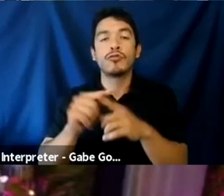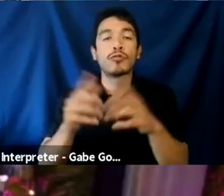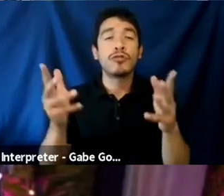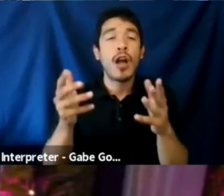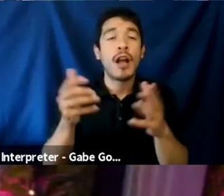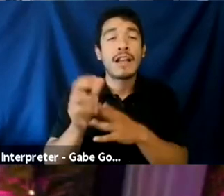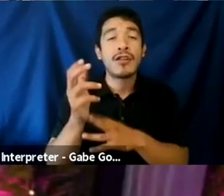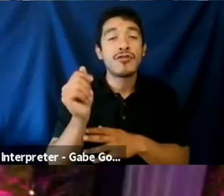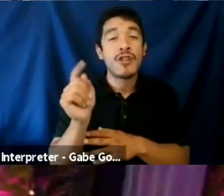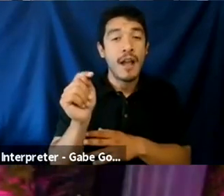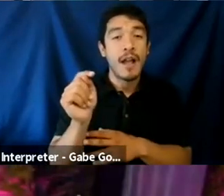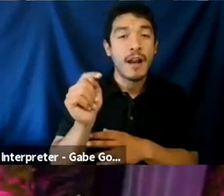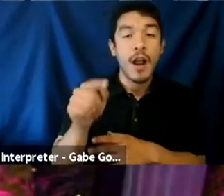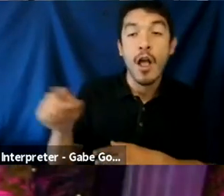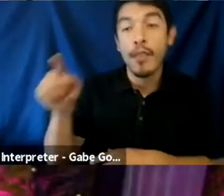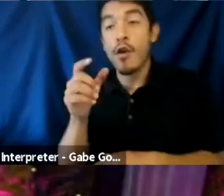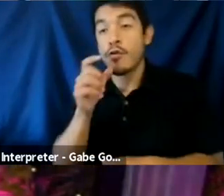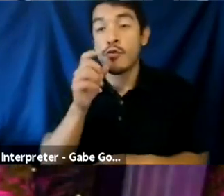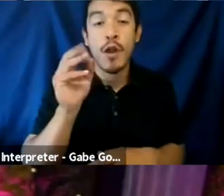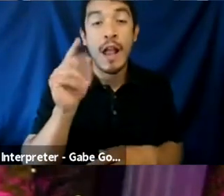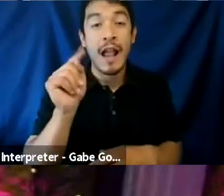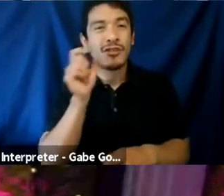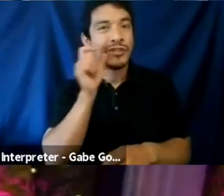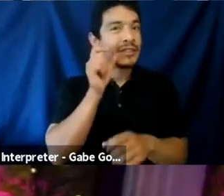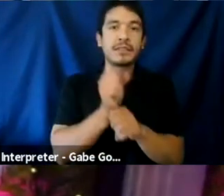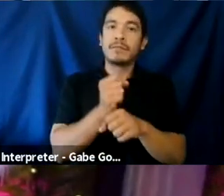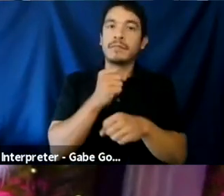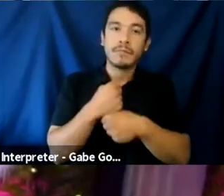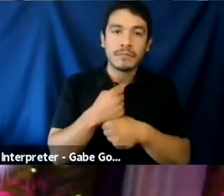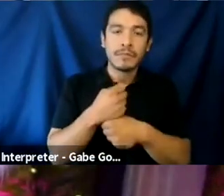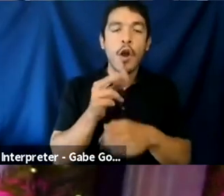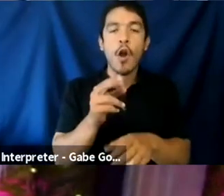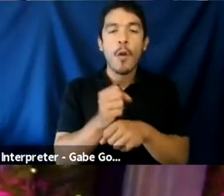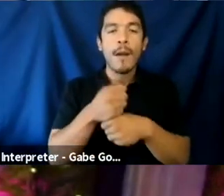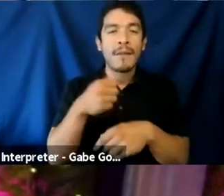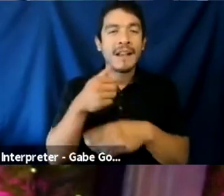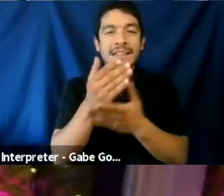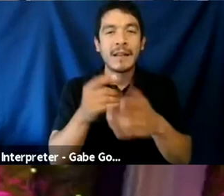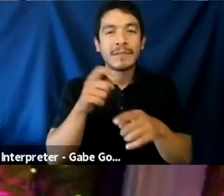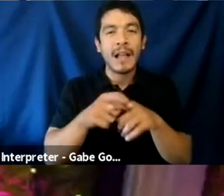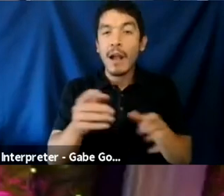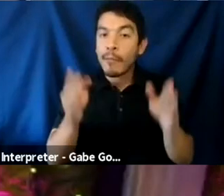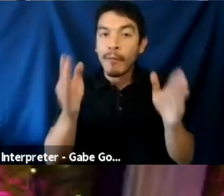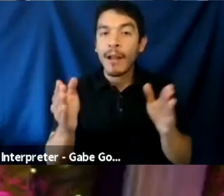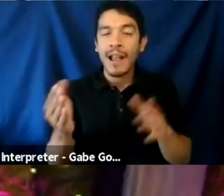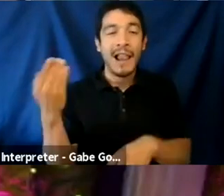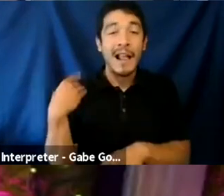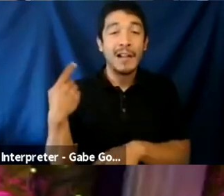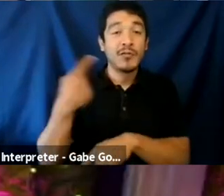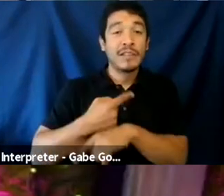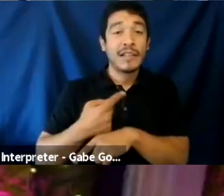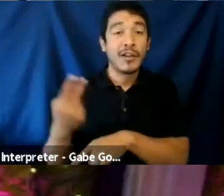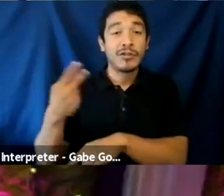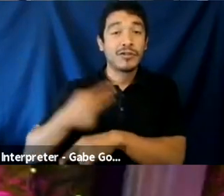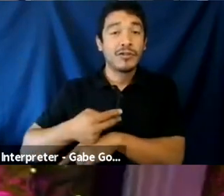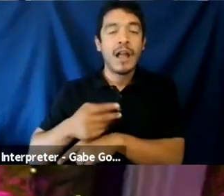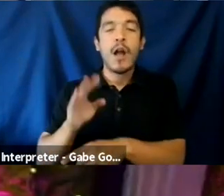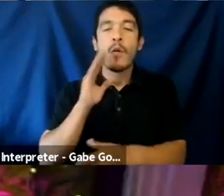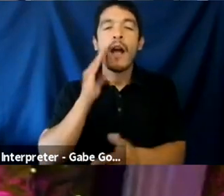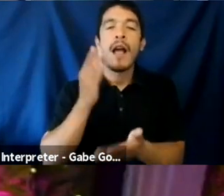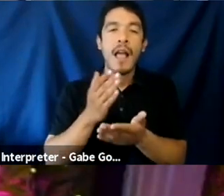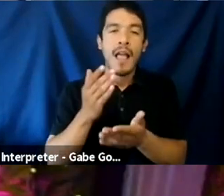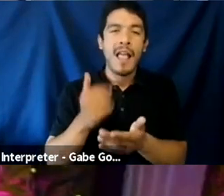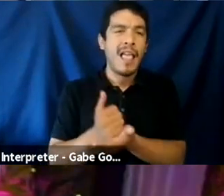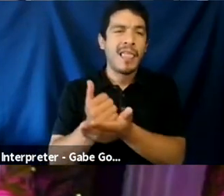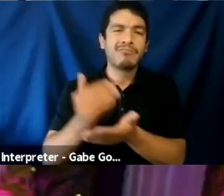like maybe those whose accounts have just been created or have been created within a certain span of time, like the last day or two, I think that would help mitigate a ton